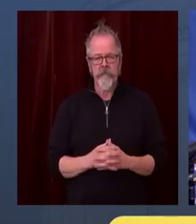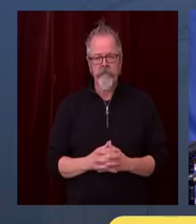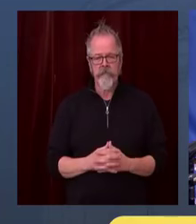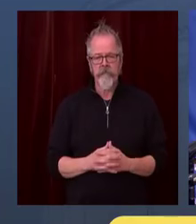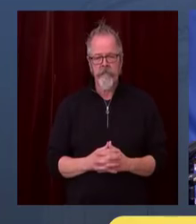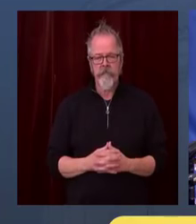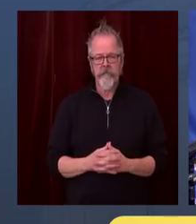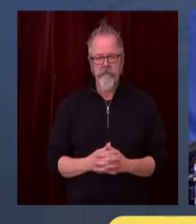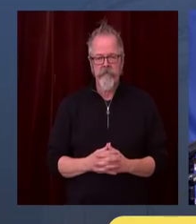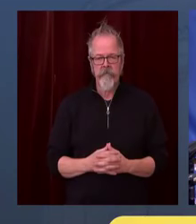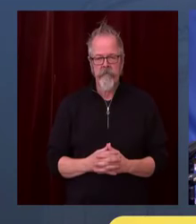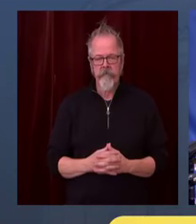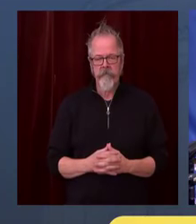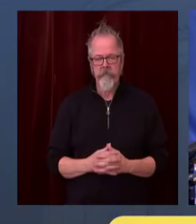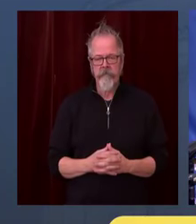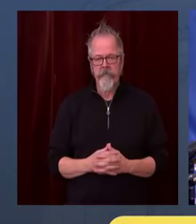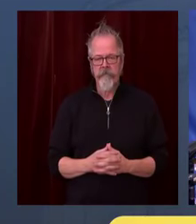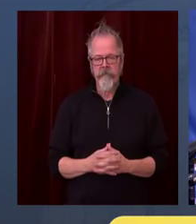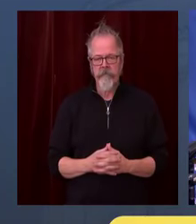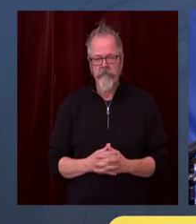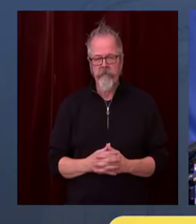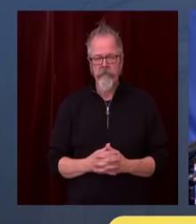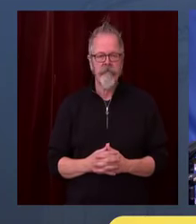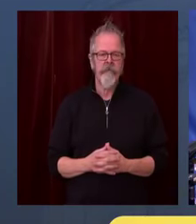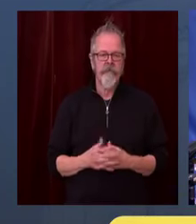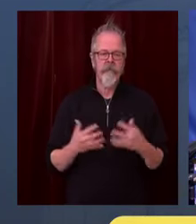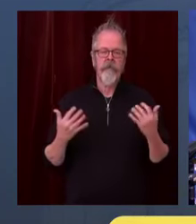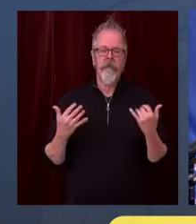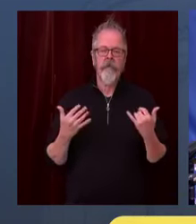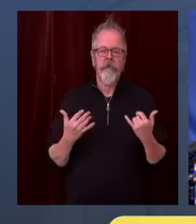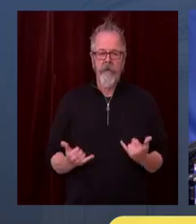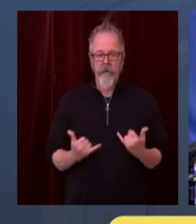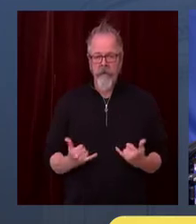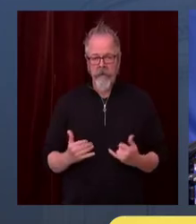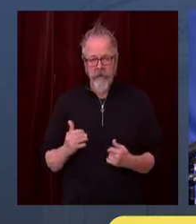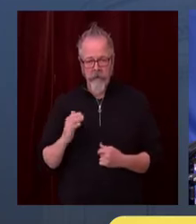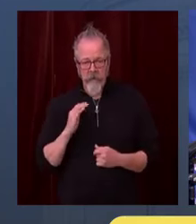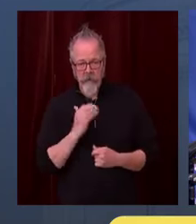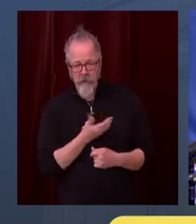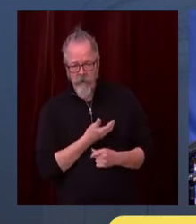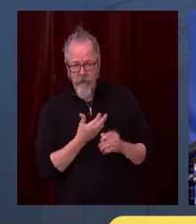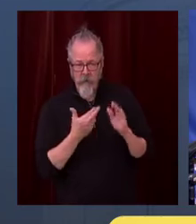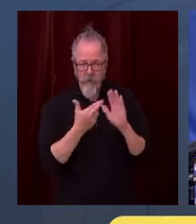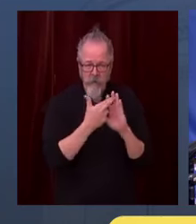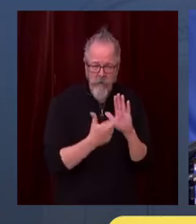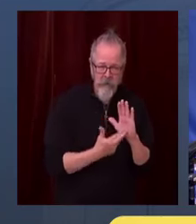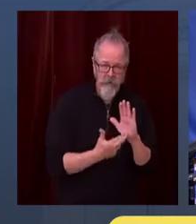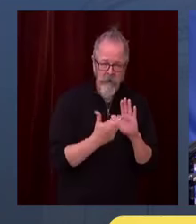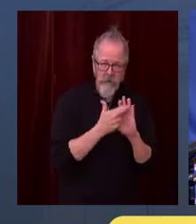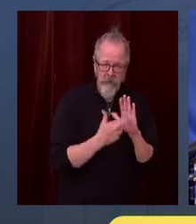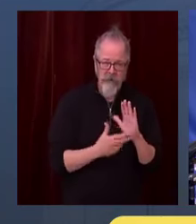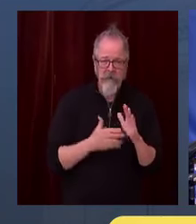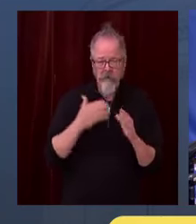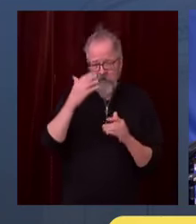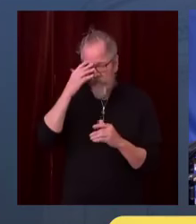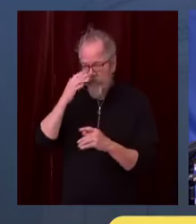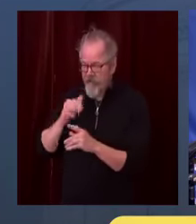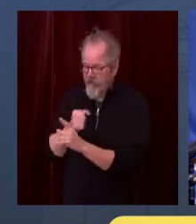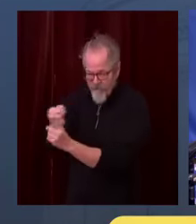But maybe the single most important message that I hope Washingtonians will embrace